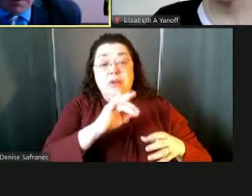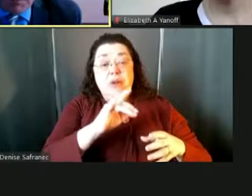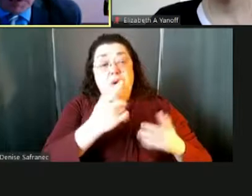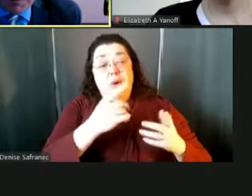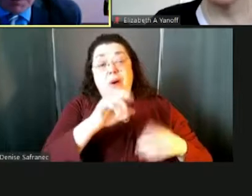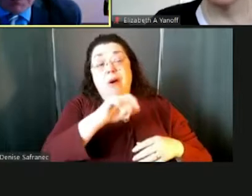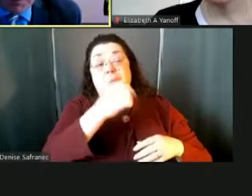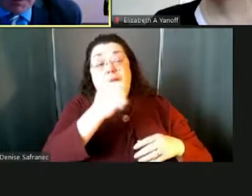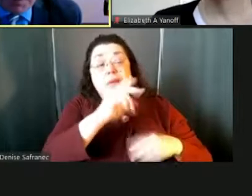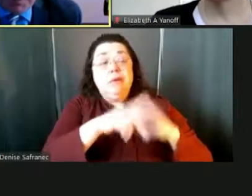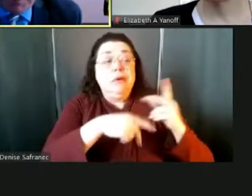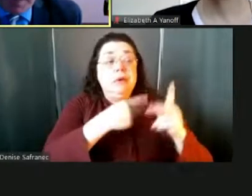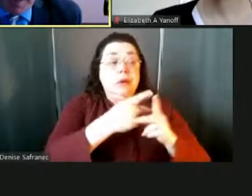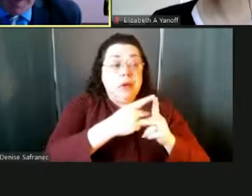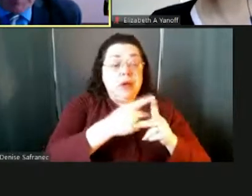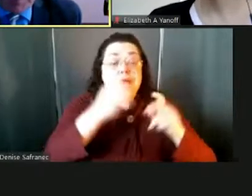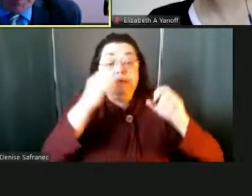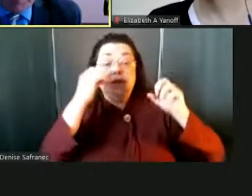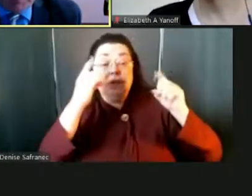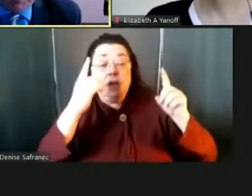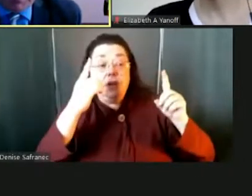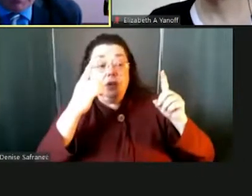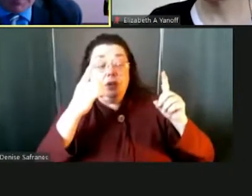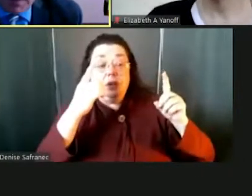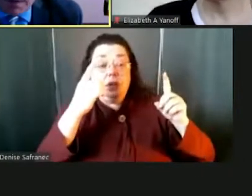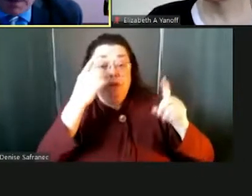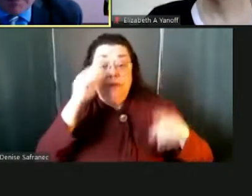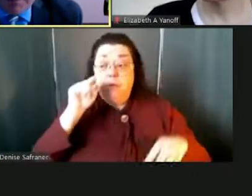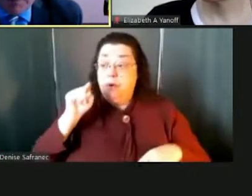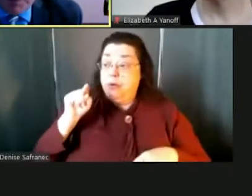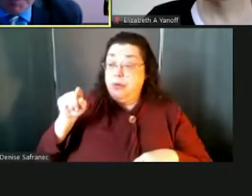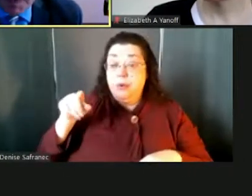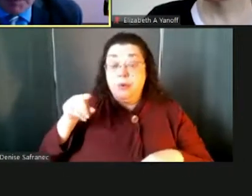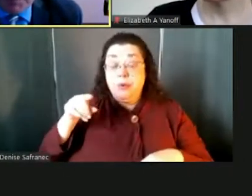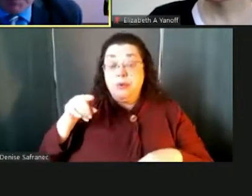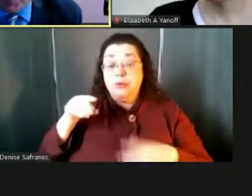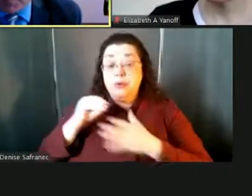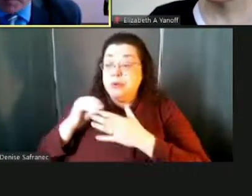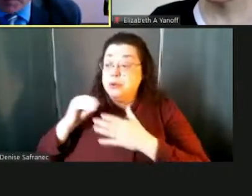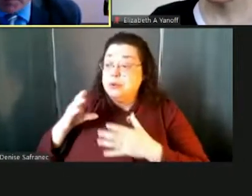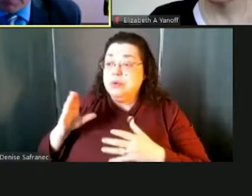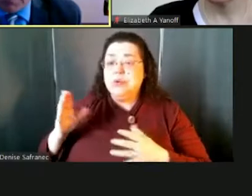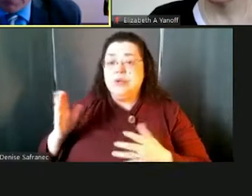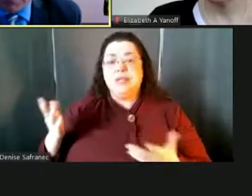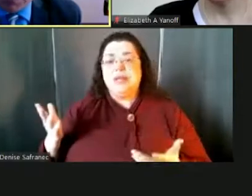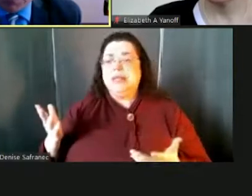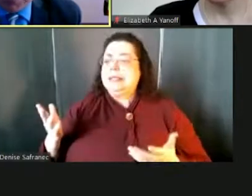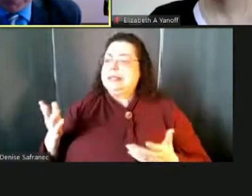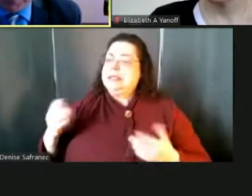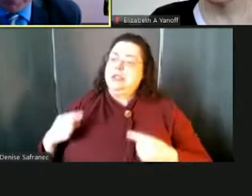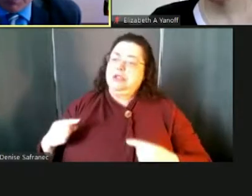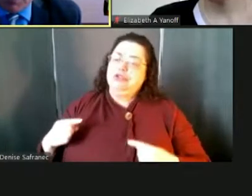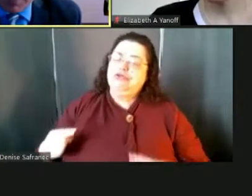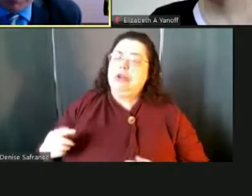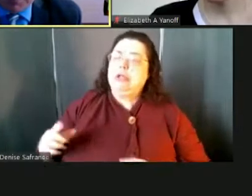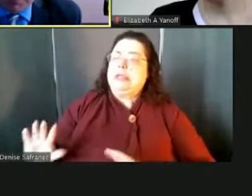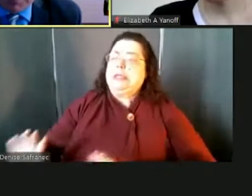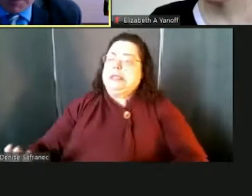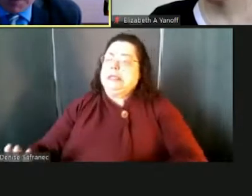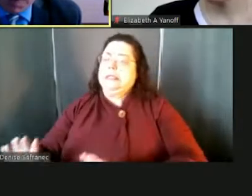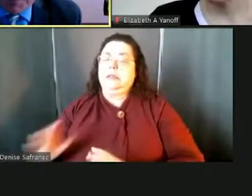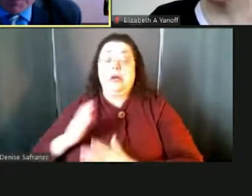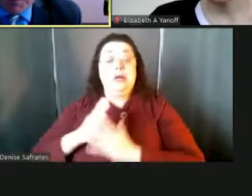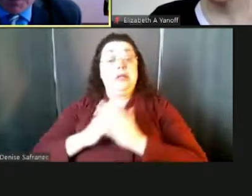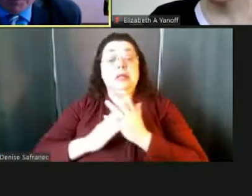arrangements for kids that may not be responsive to the typical school setting. You know, we have